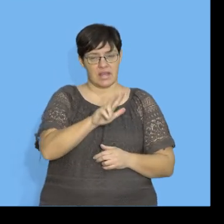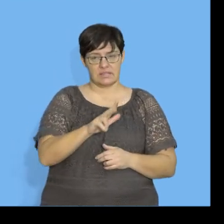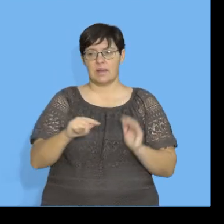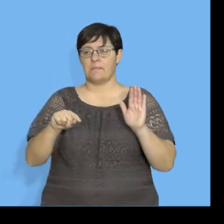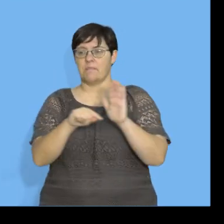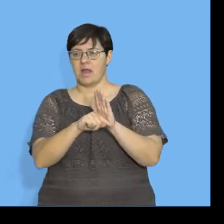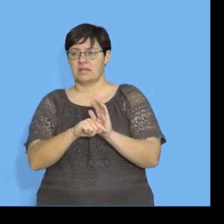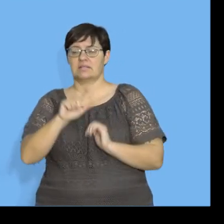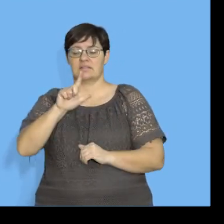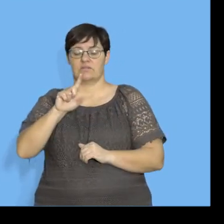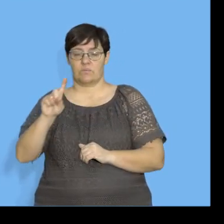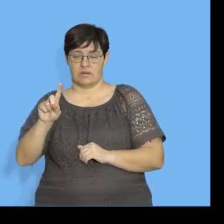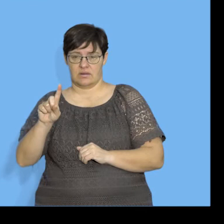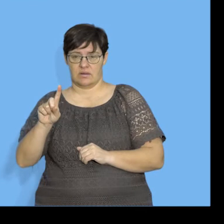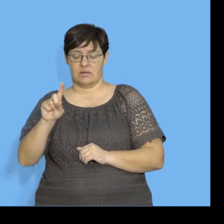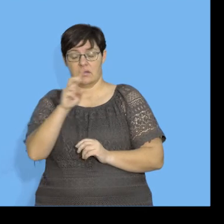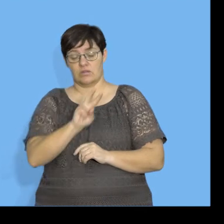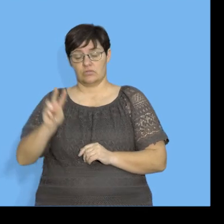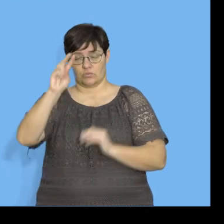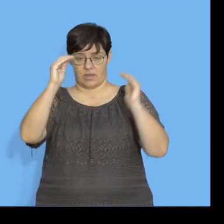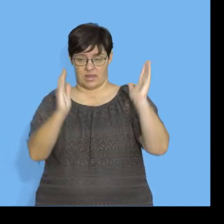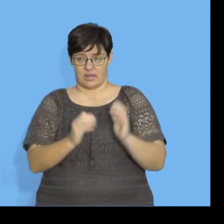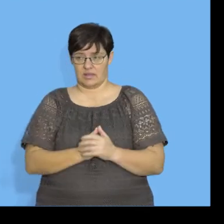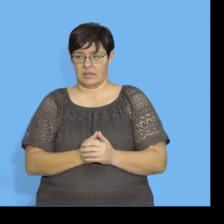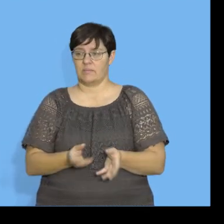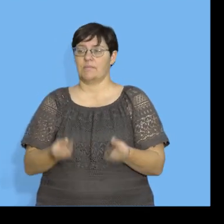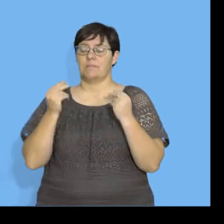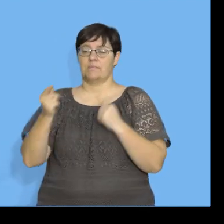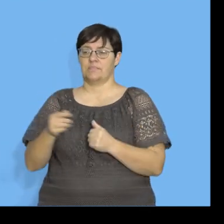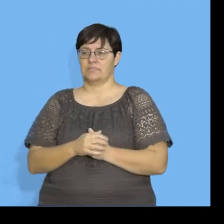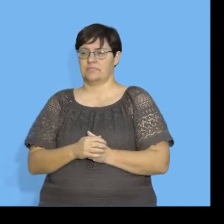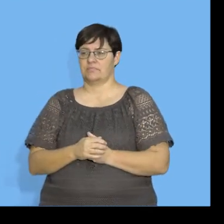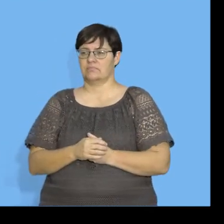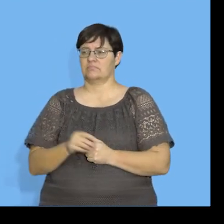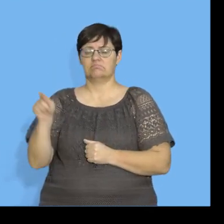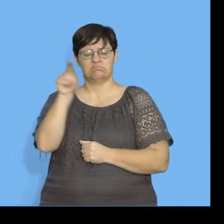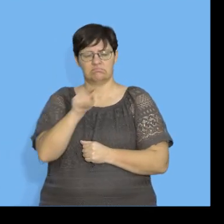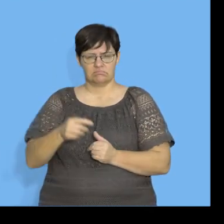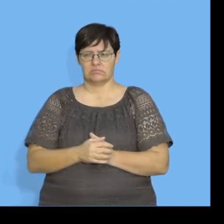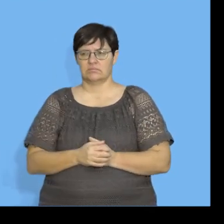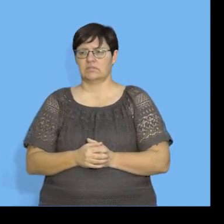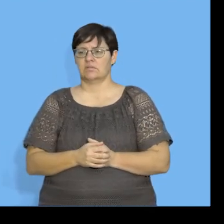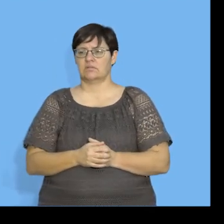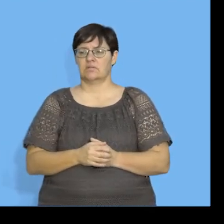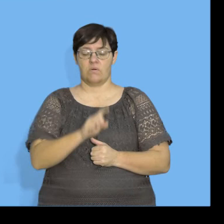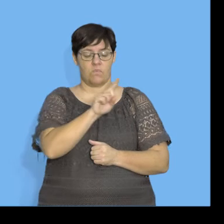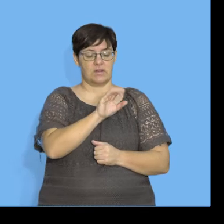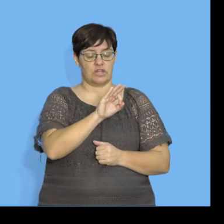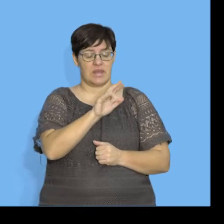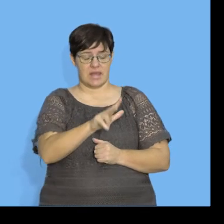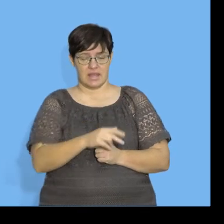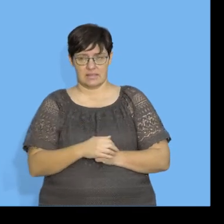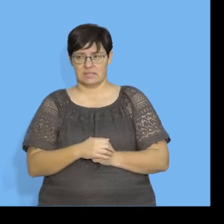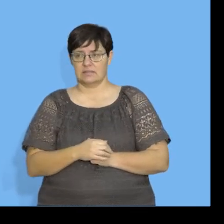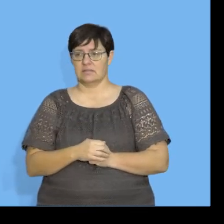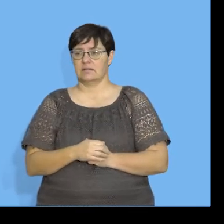48 minus 71 squared. That's what we get. How do we get that number? Is we